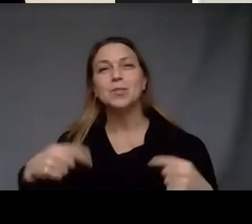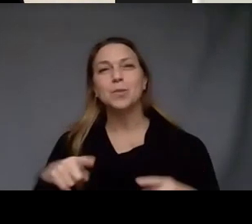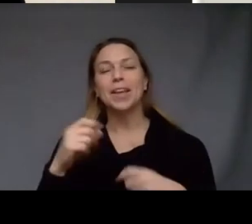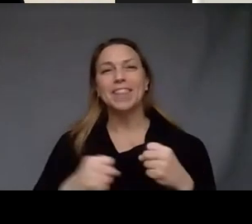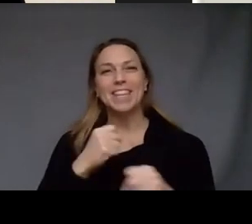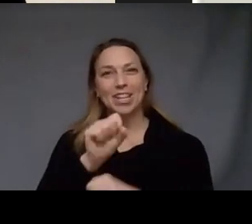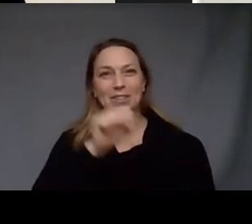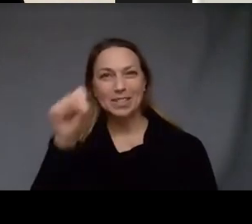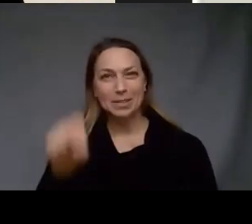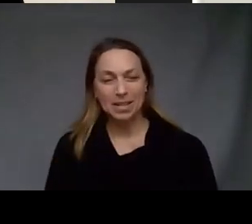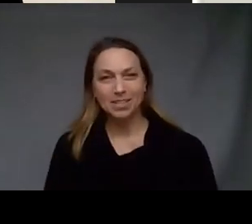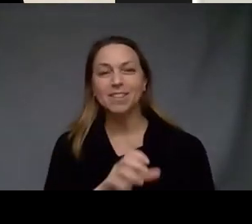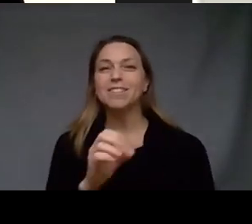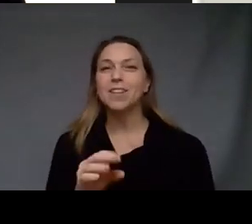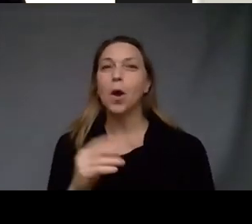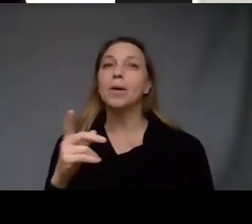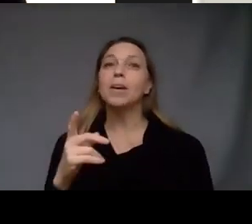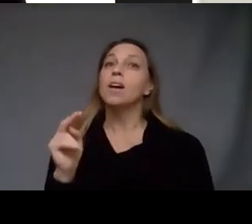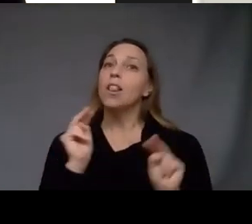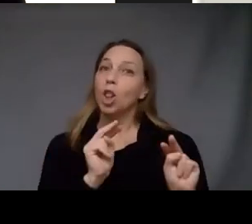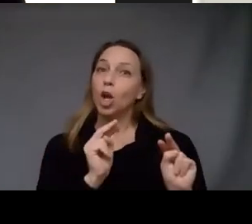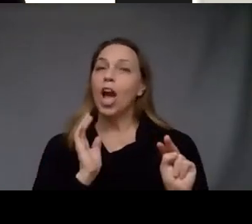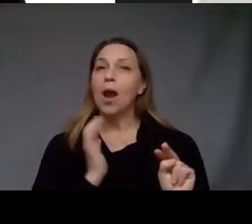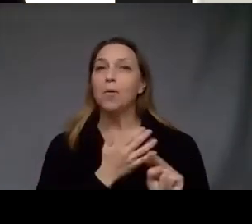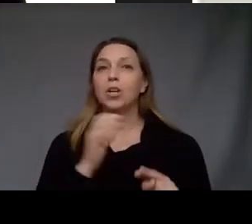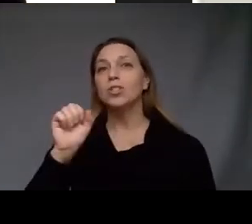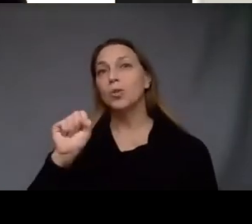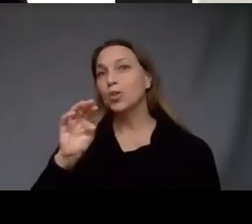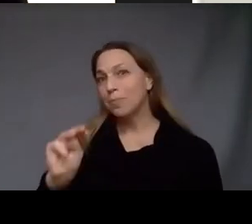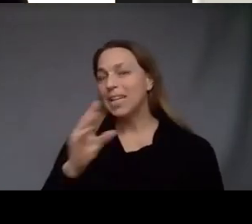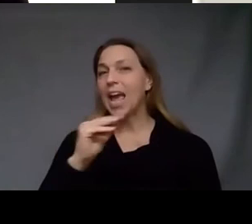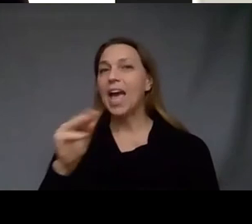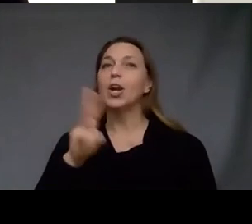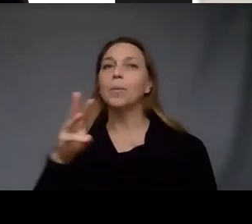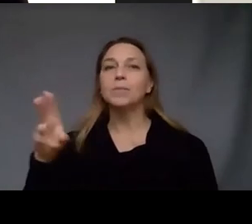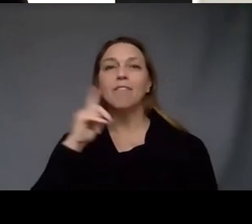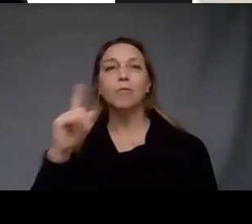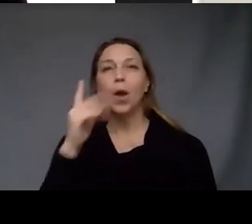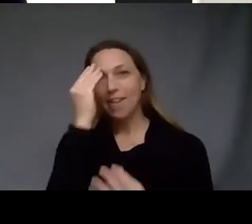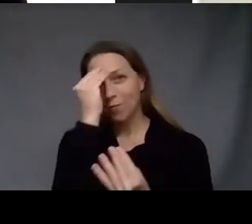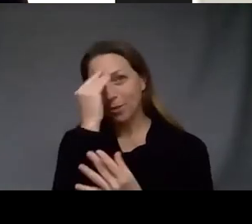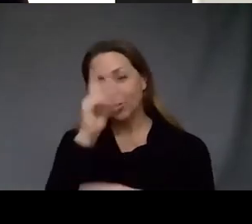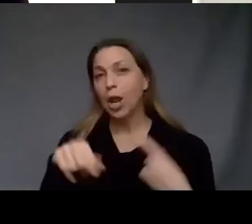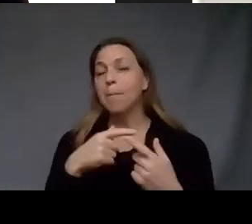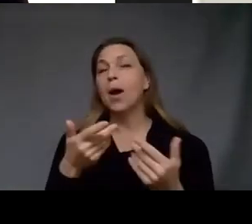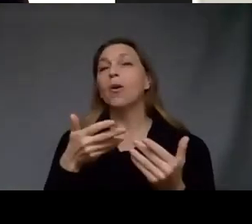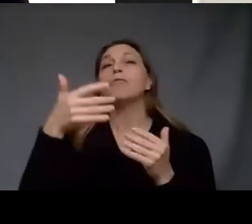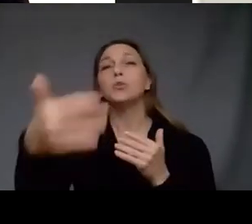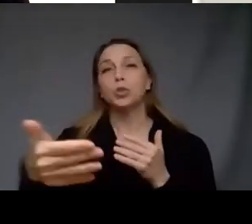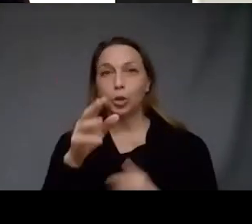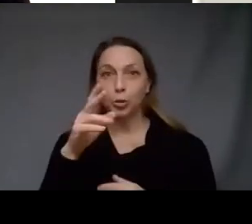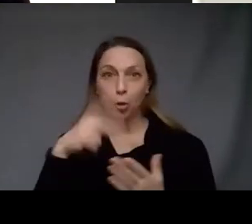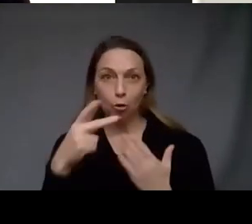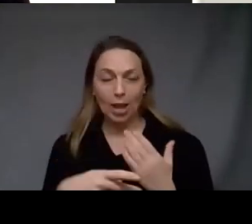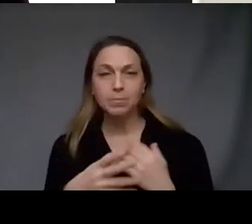semester so keep checking our social media and our website for updates about future programming and